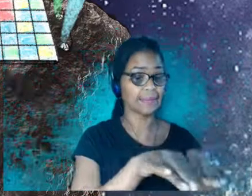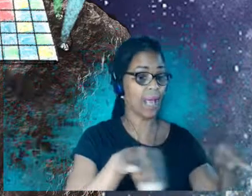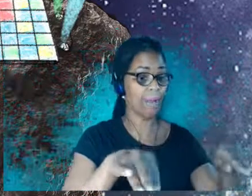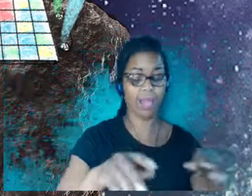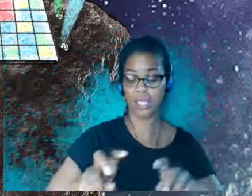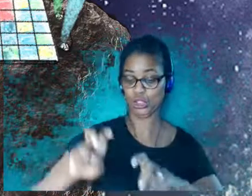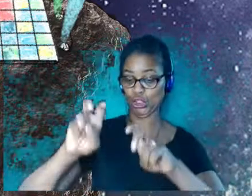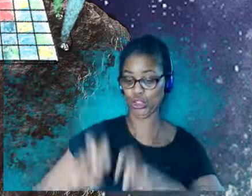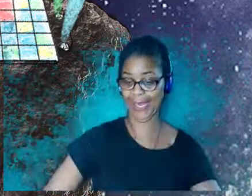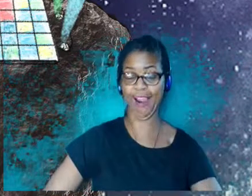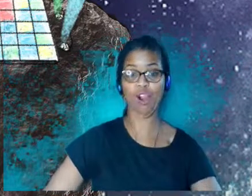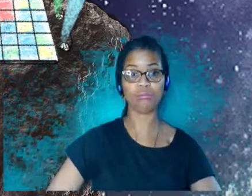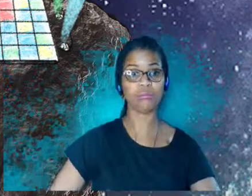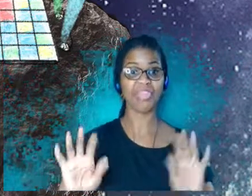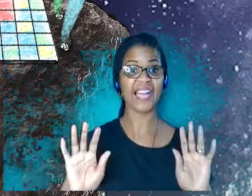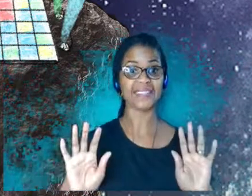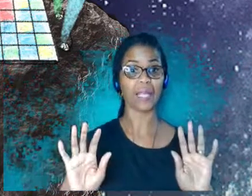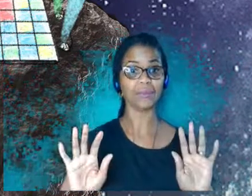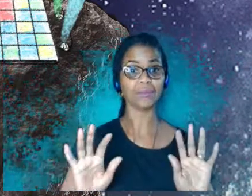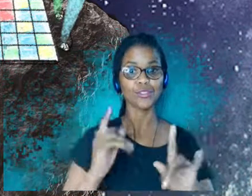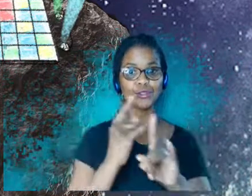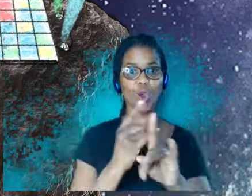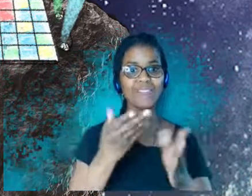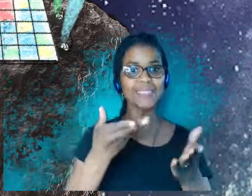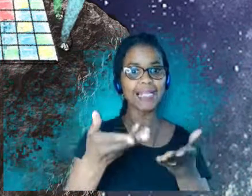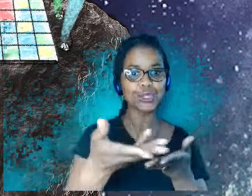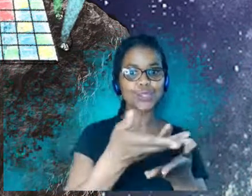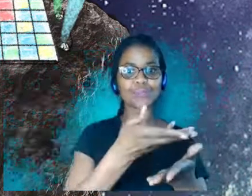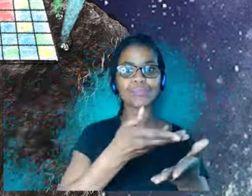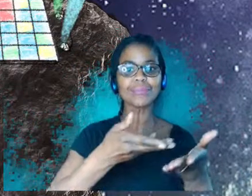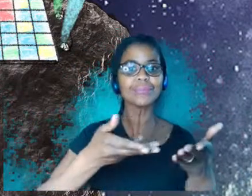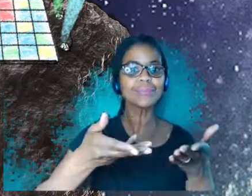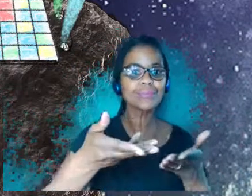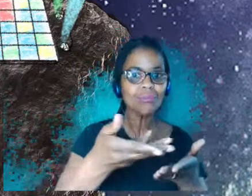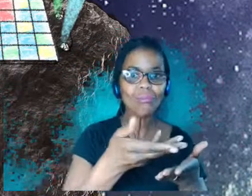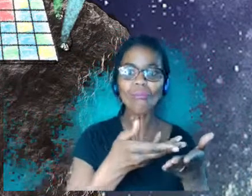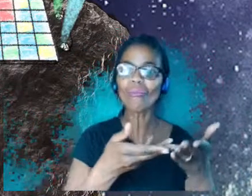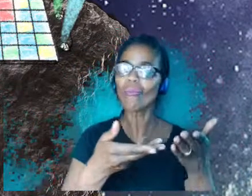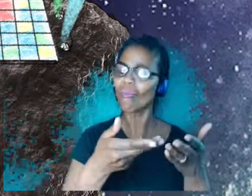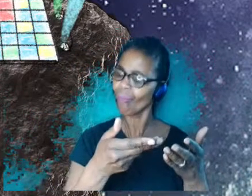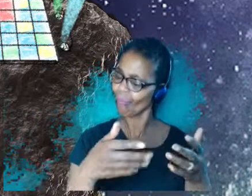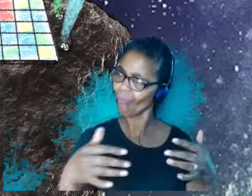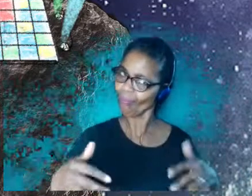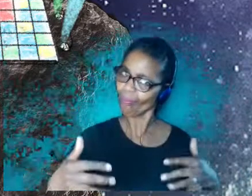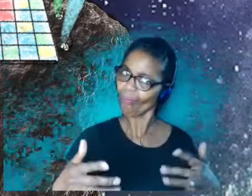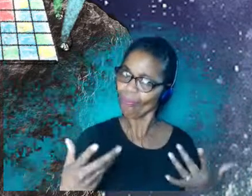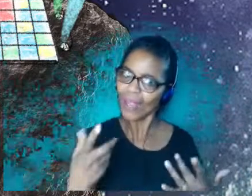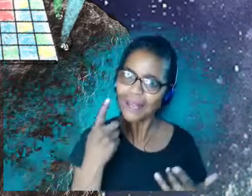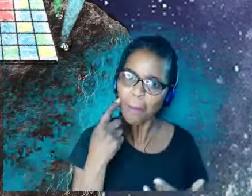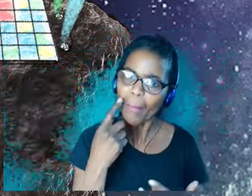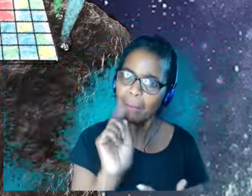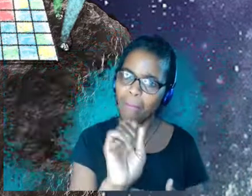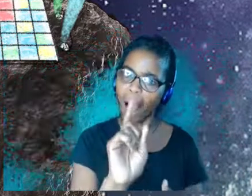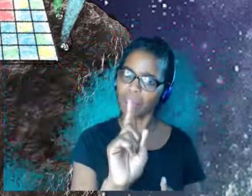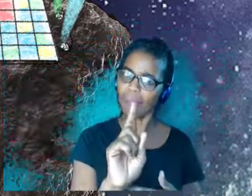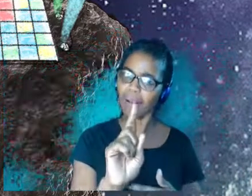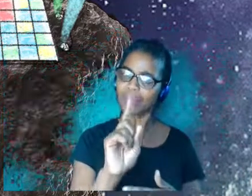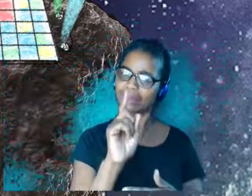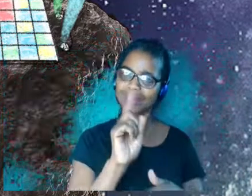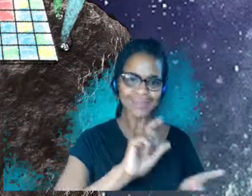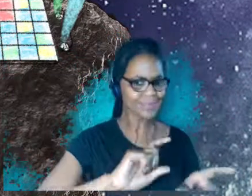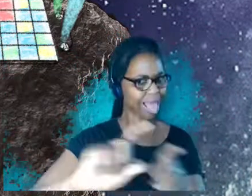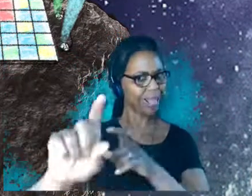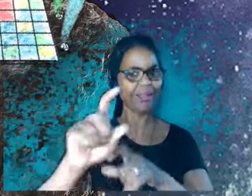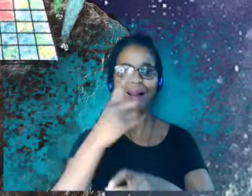awesome conversations and awesome prompts. So, yeah, I would say just allow yourself to dream